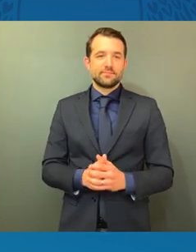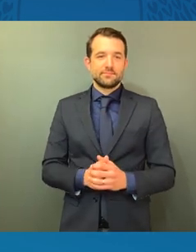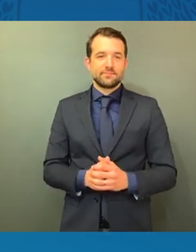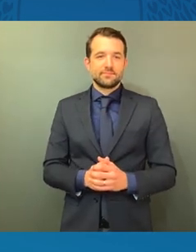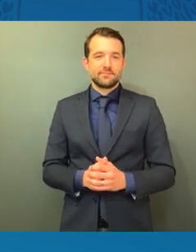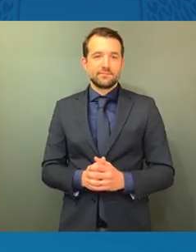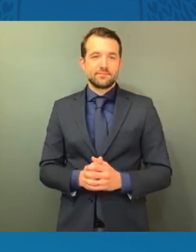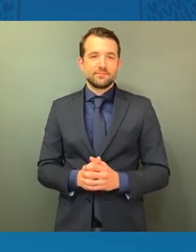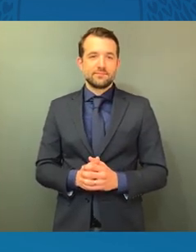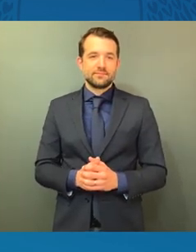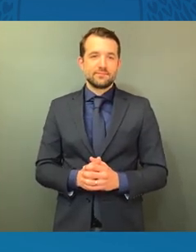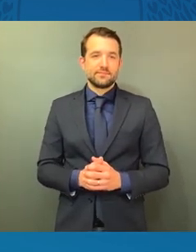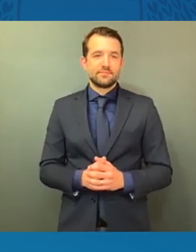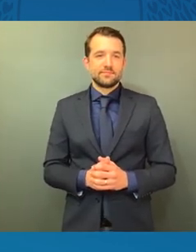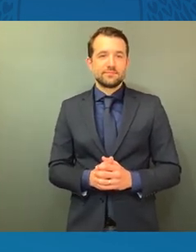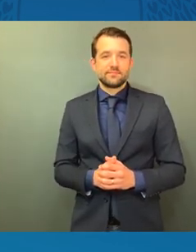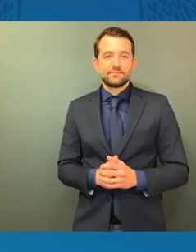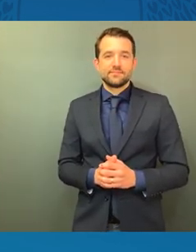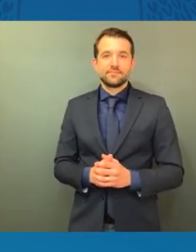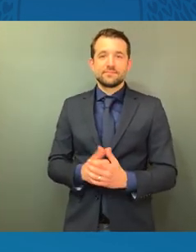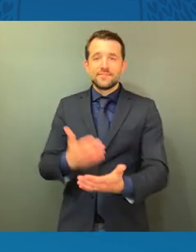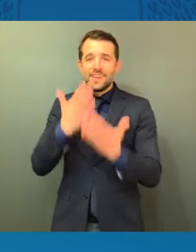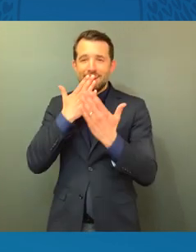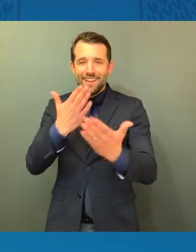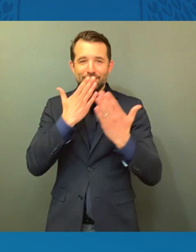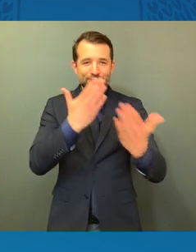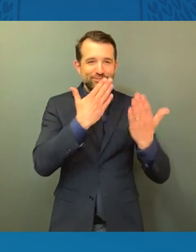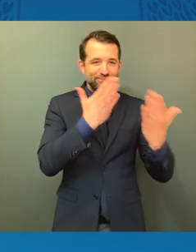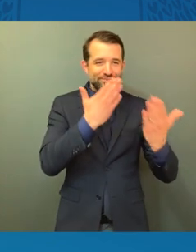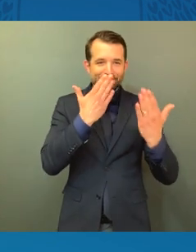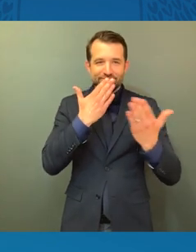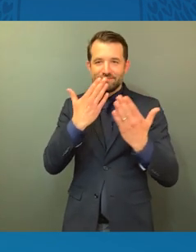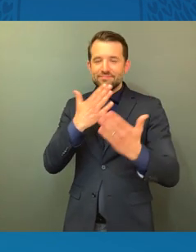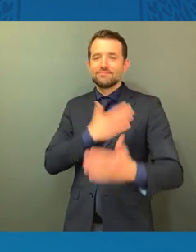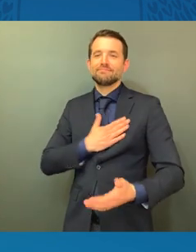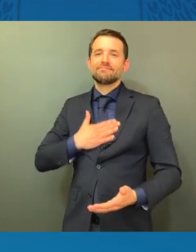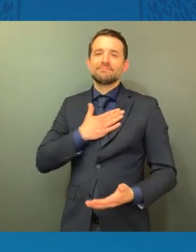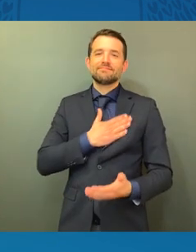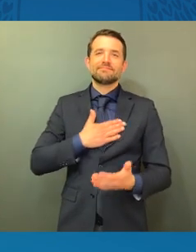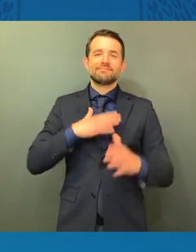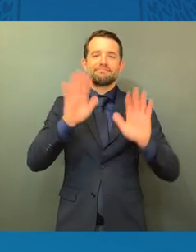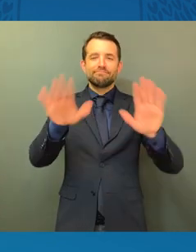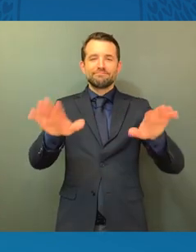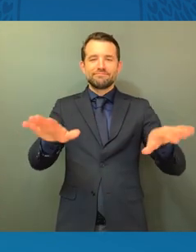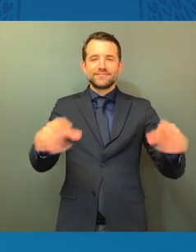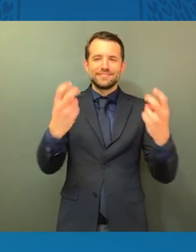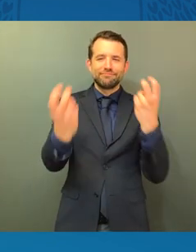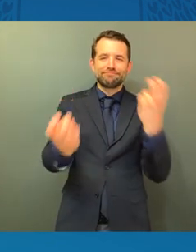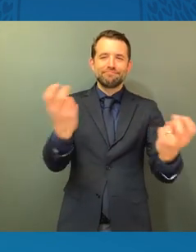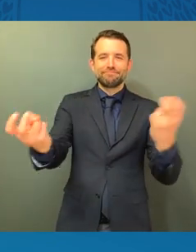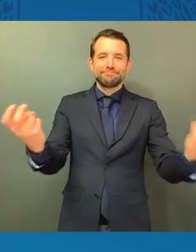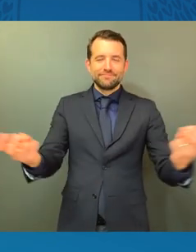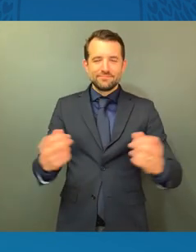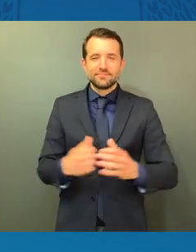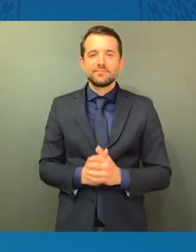Ms. Thank you all. Thank you. Please have a seat. Thank you. Thank you, Ms. Trina.